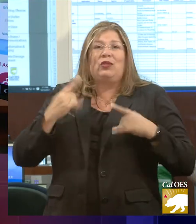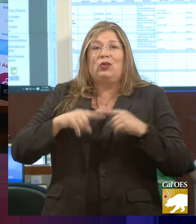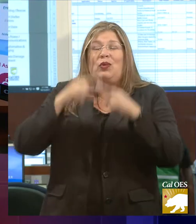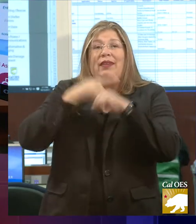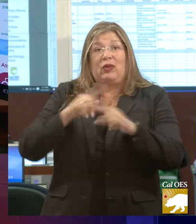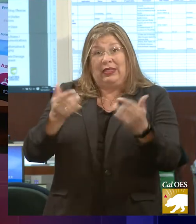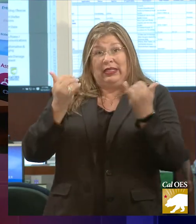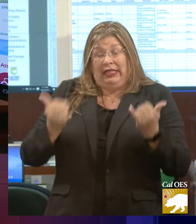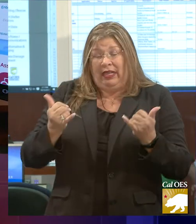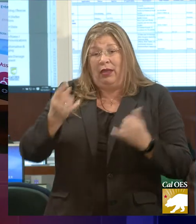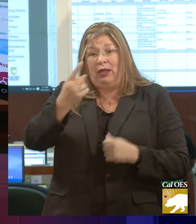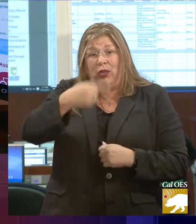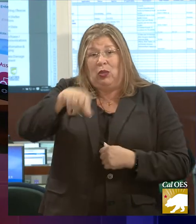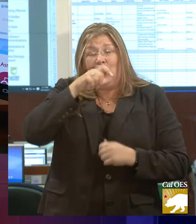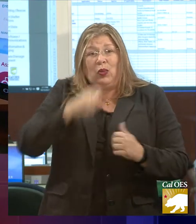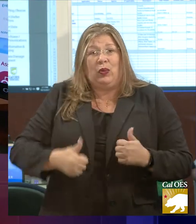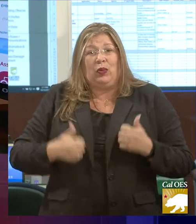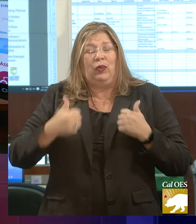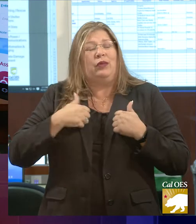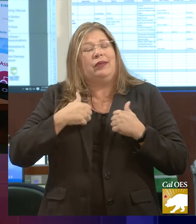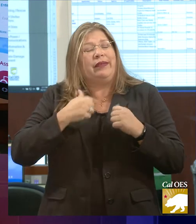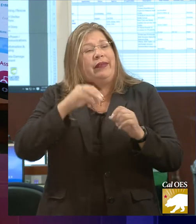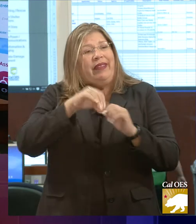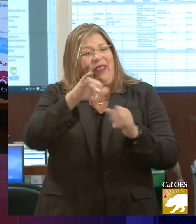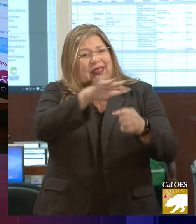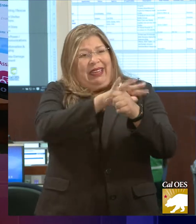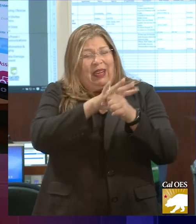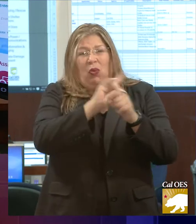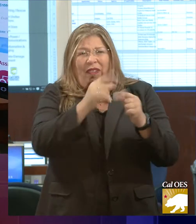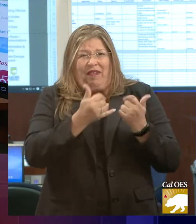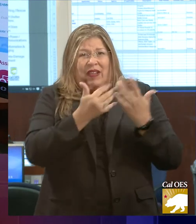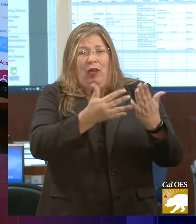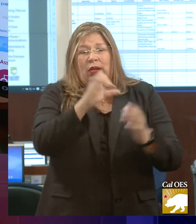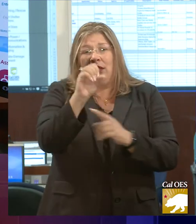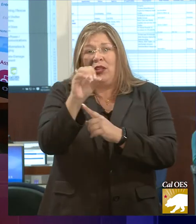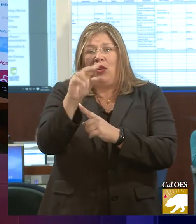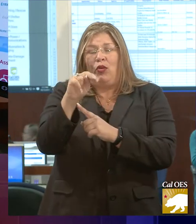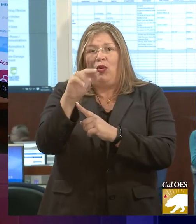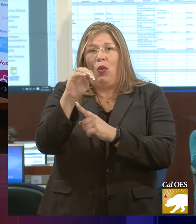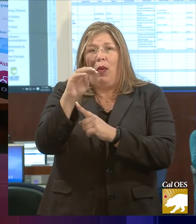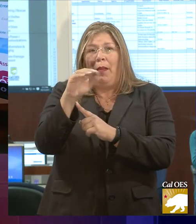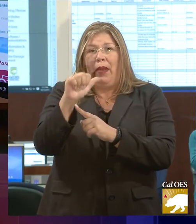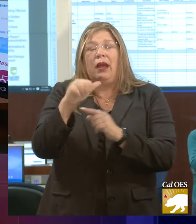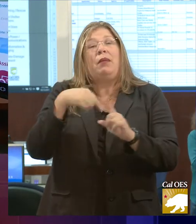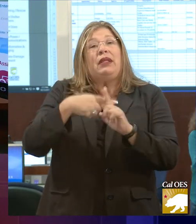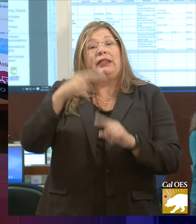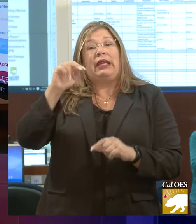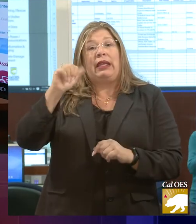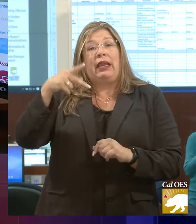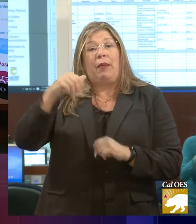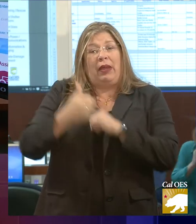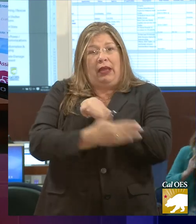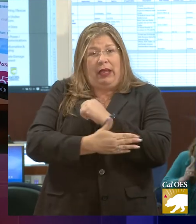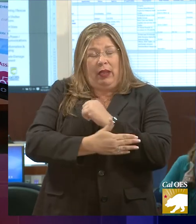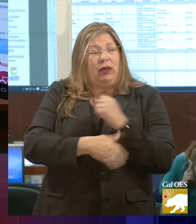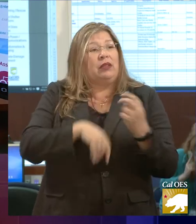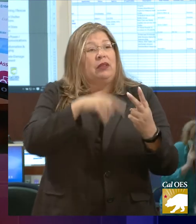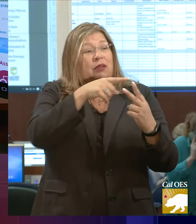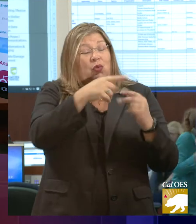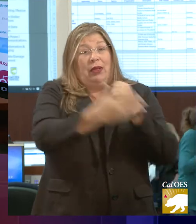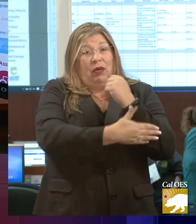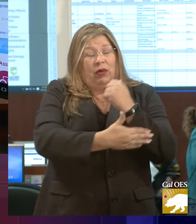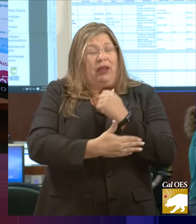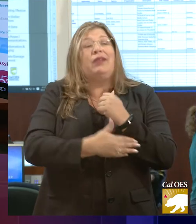to announce today that residents affected by the fires in Sonoma and Napa County will be eligible